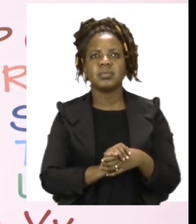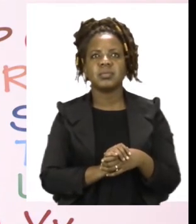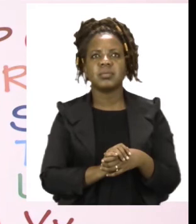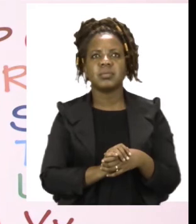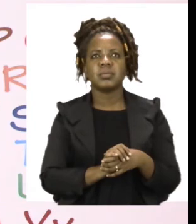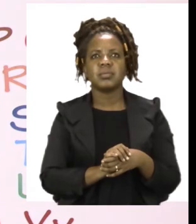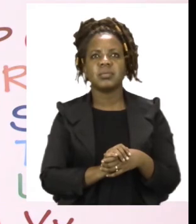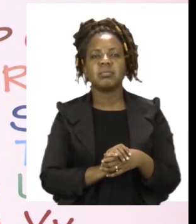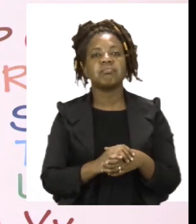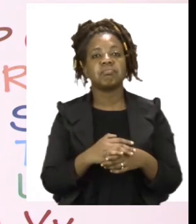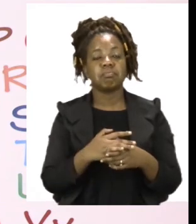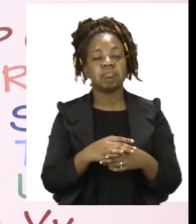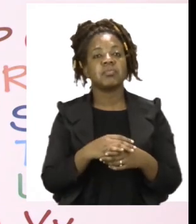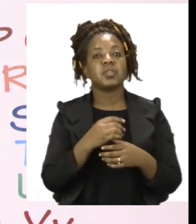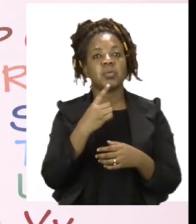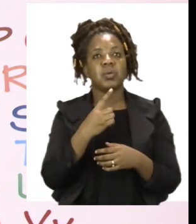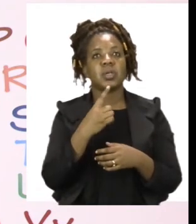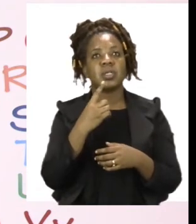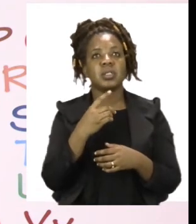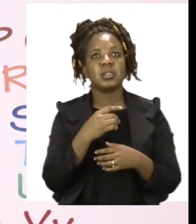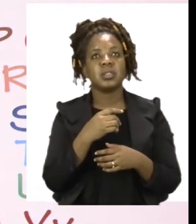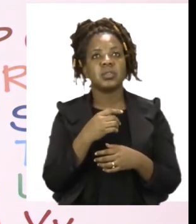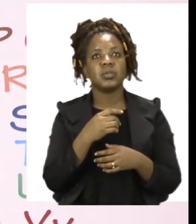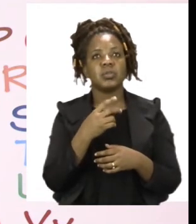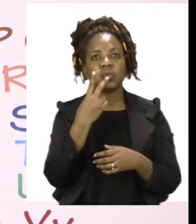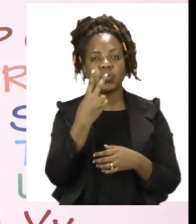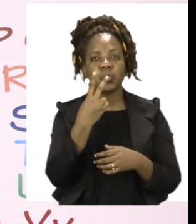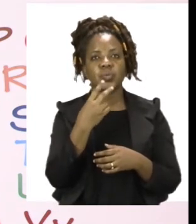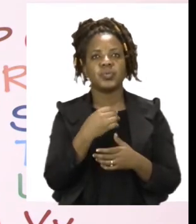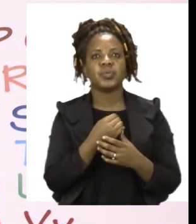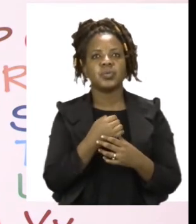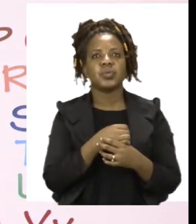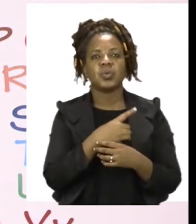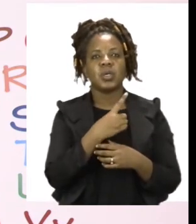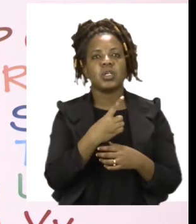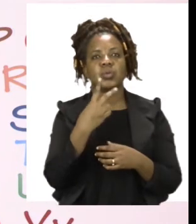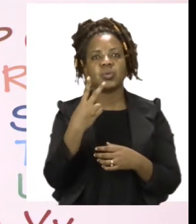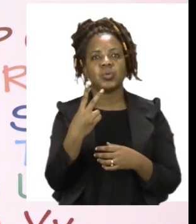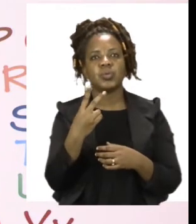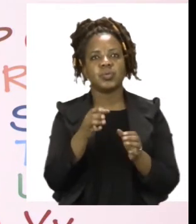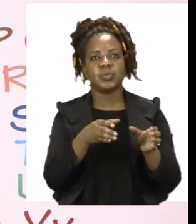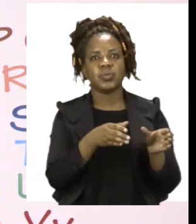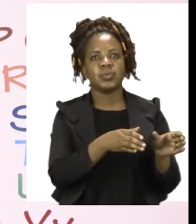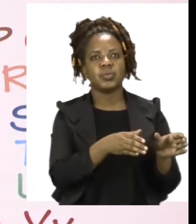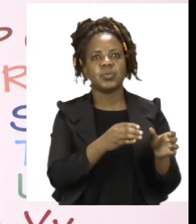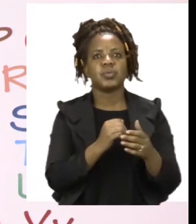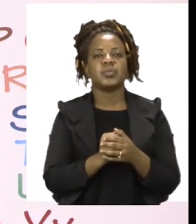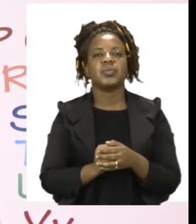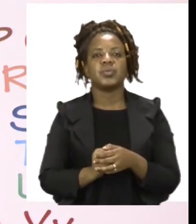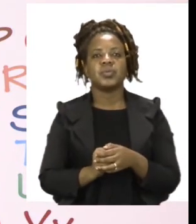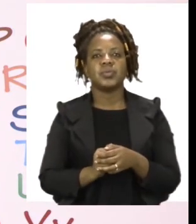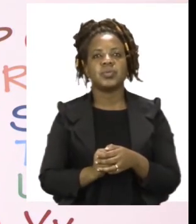up to eight. So, I'm going to say first the two. One, two. So, I've put two